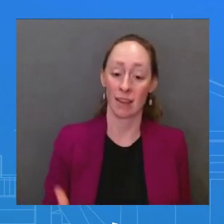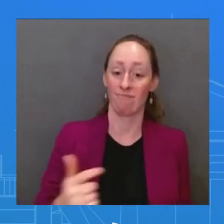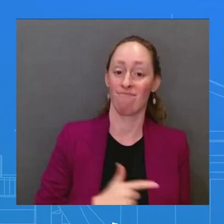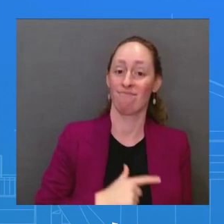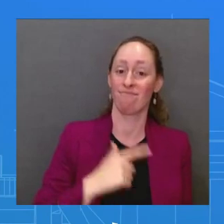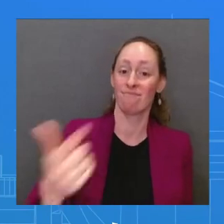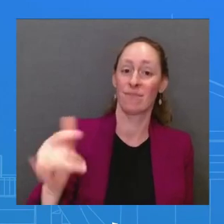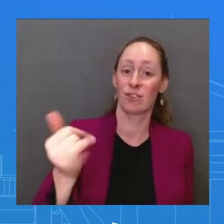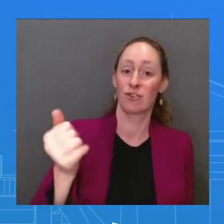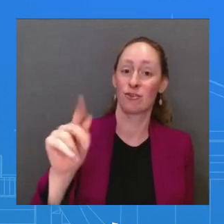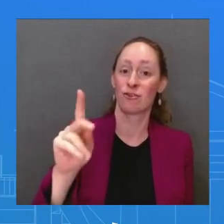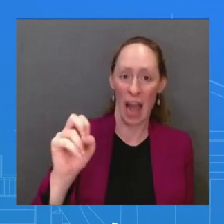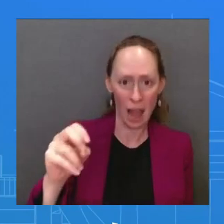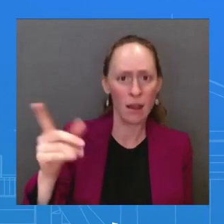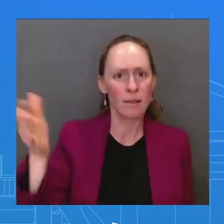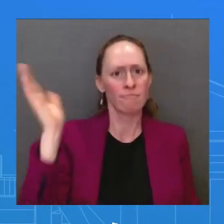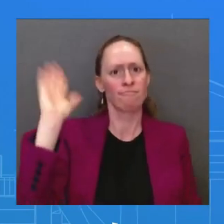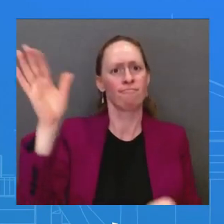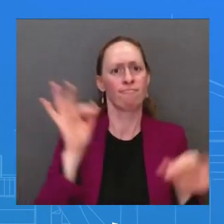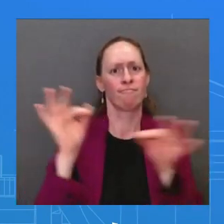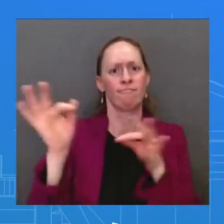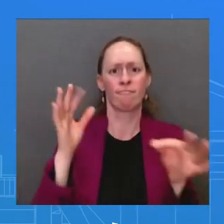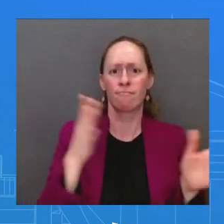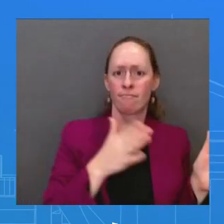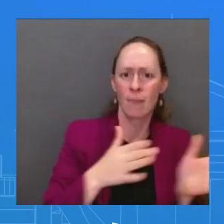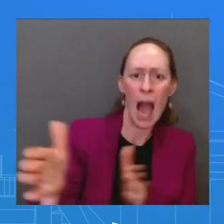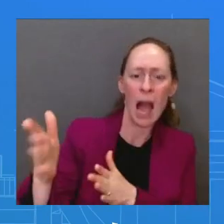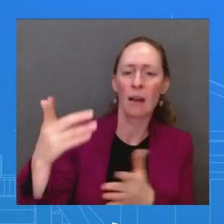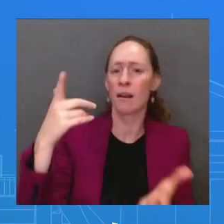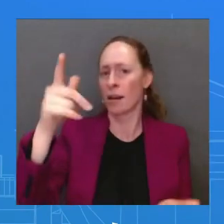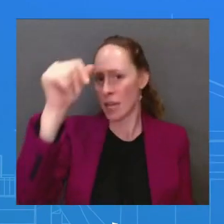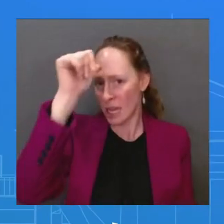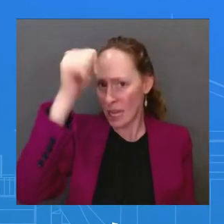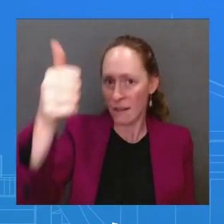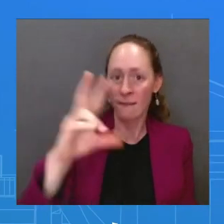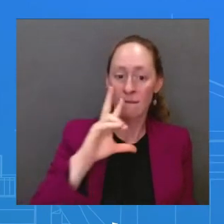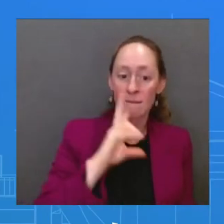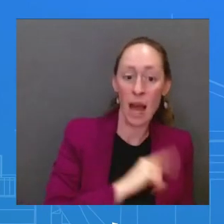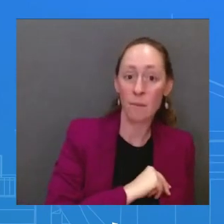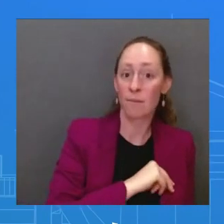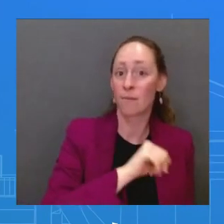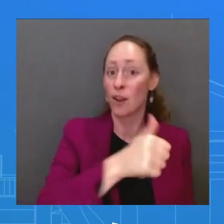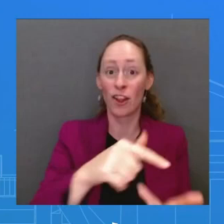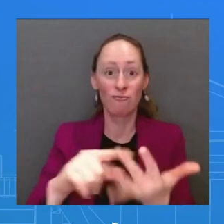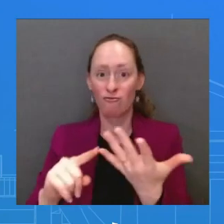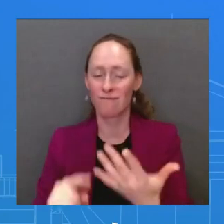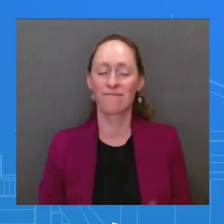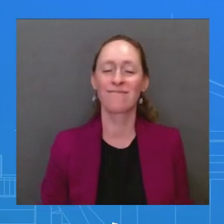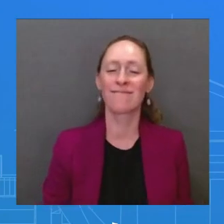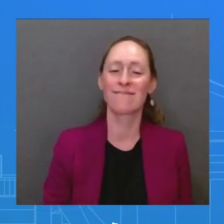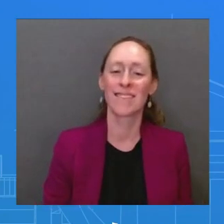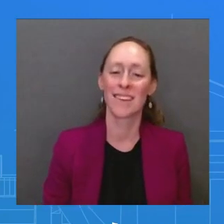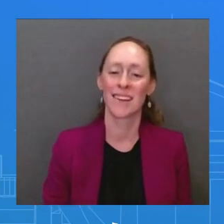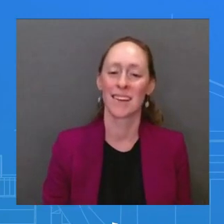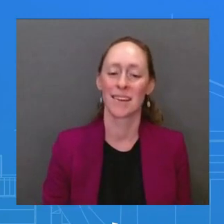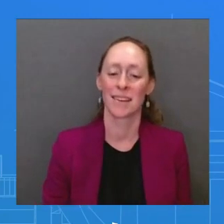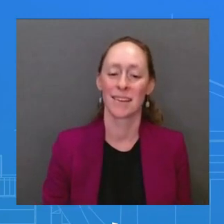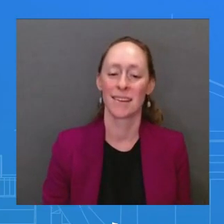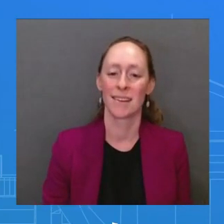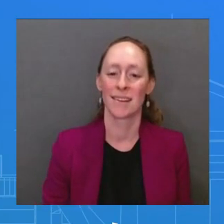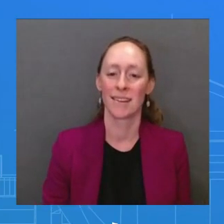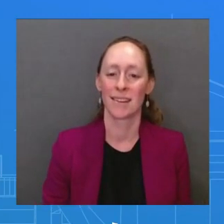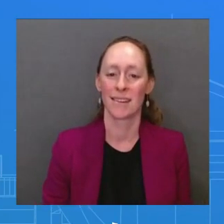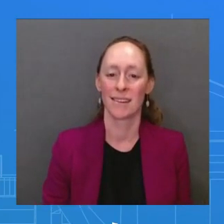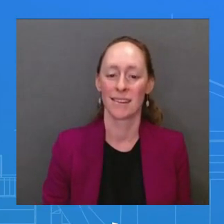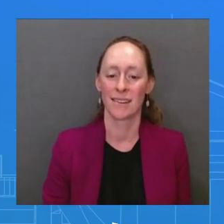foreign policy questions that you may have. The problem is yours. SECRETARY Thank you, Corrine, and thanks to all of you